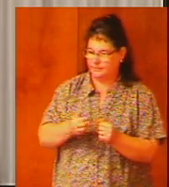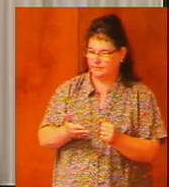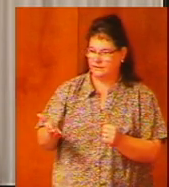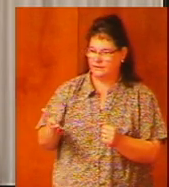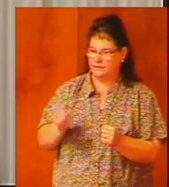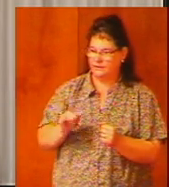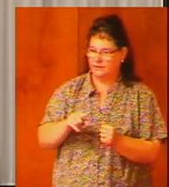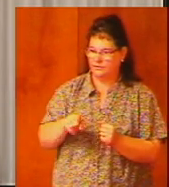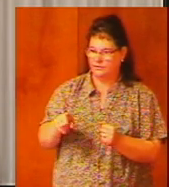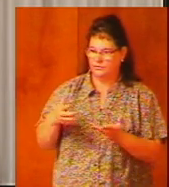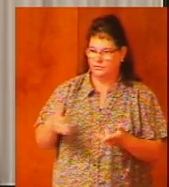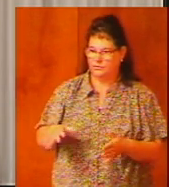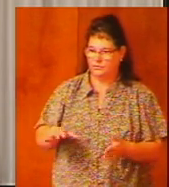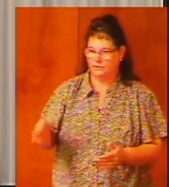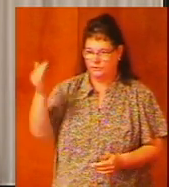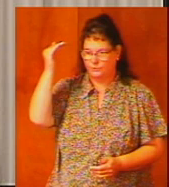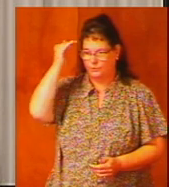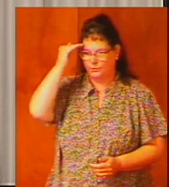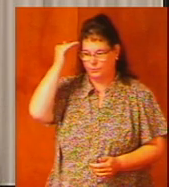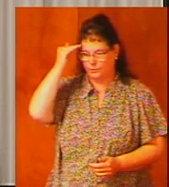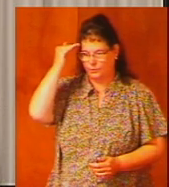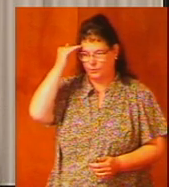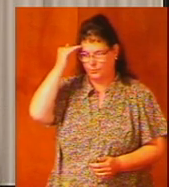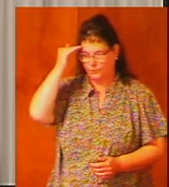that you already know